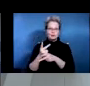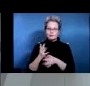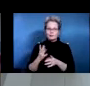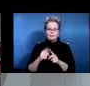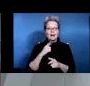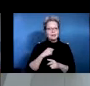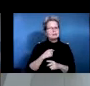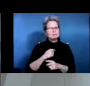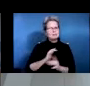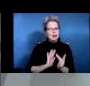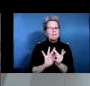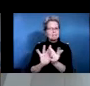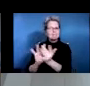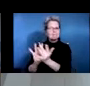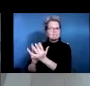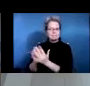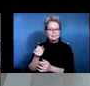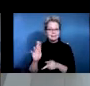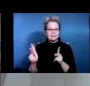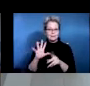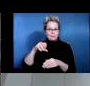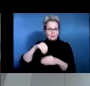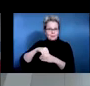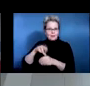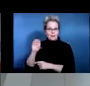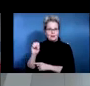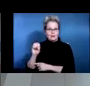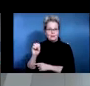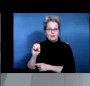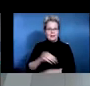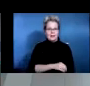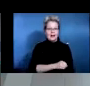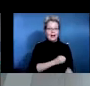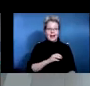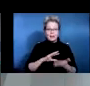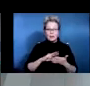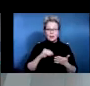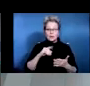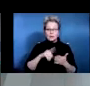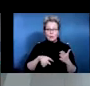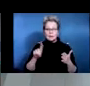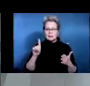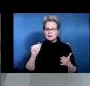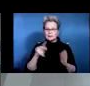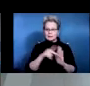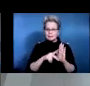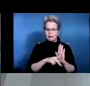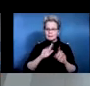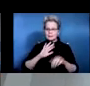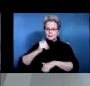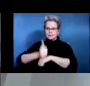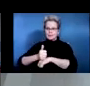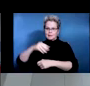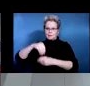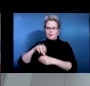It's learning about what disability related policies that person has access to and is available within their